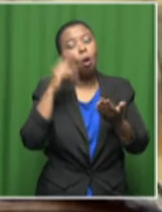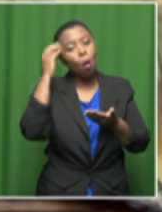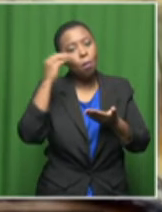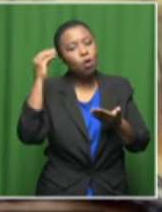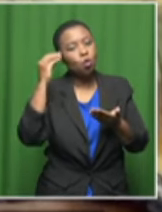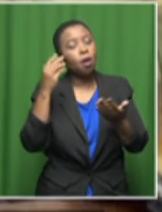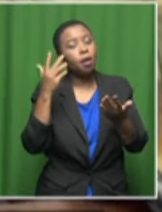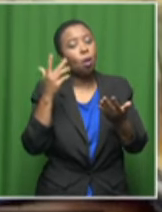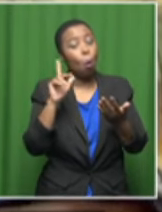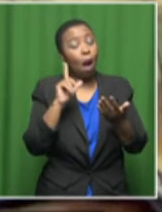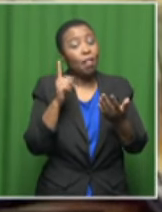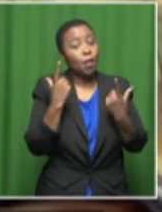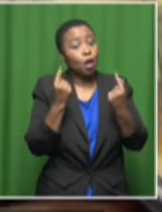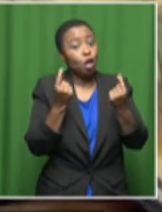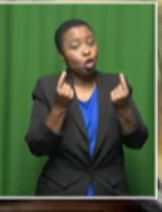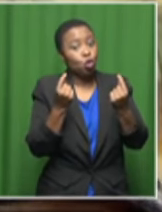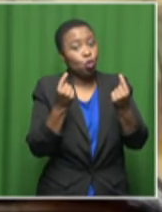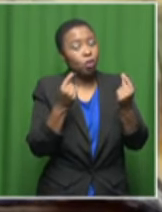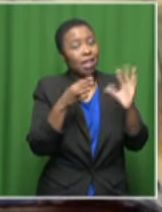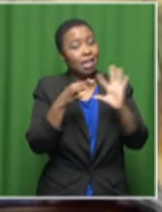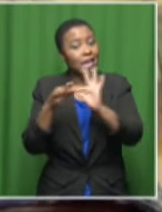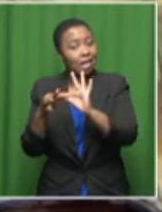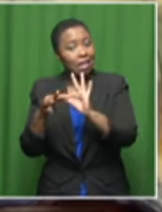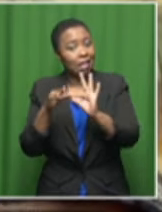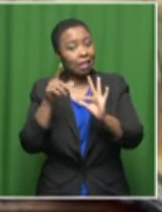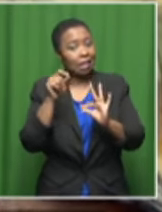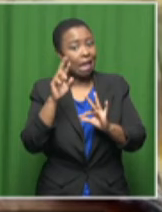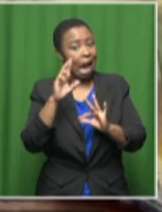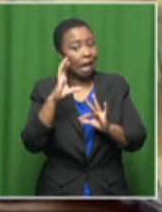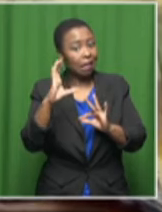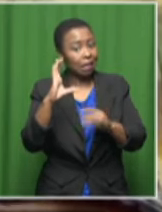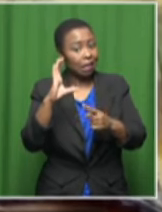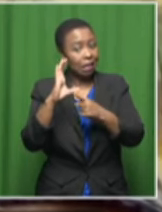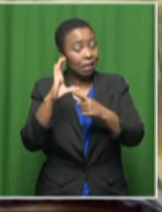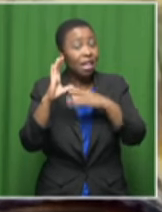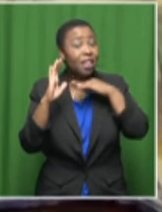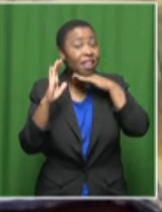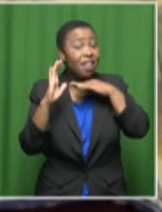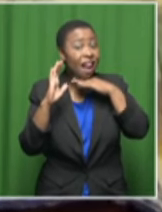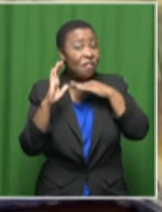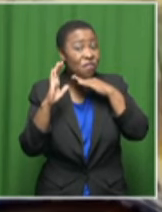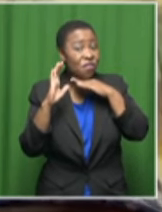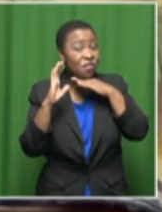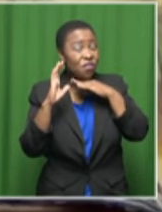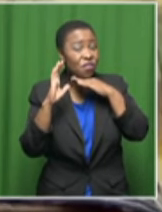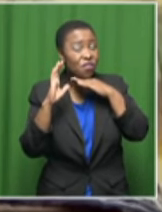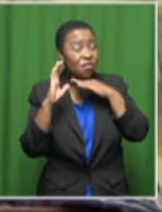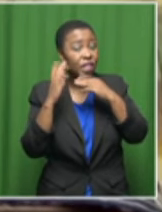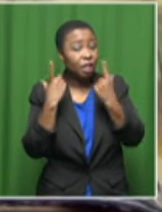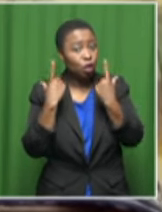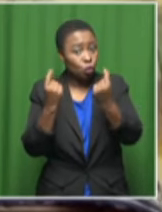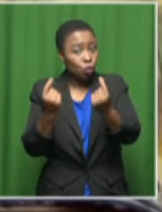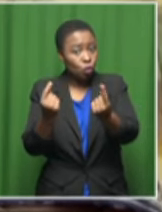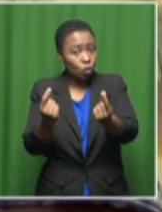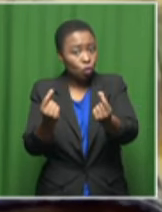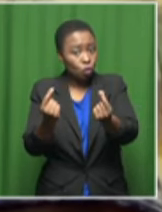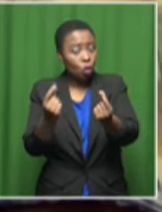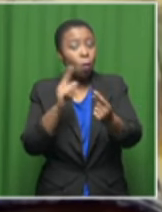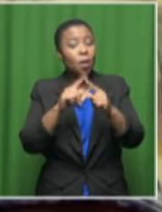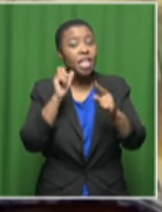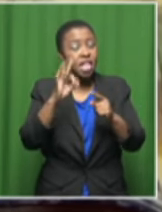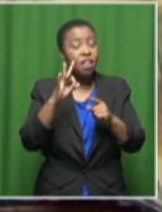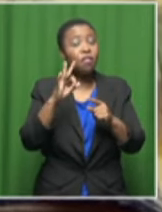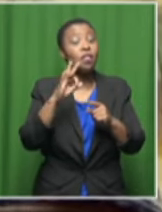being taken relevant to the TRC cases were adequate measures. And if they were inadequate, I was supposed to give